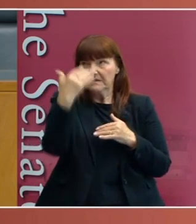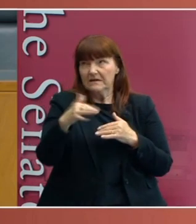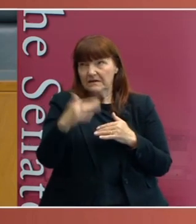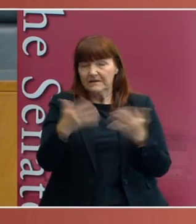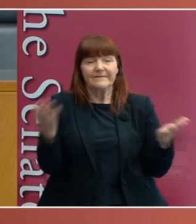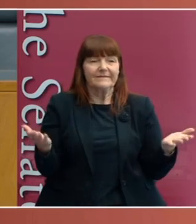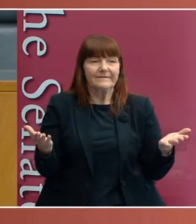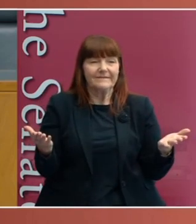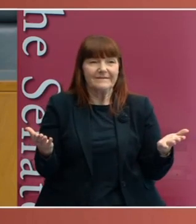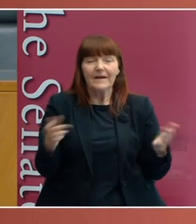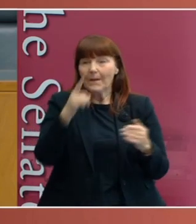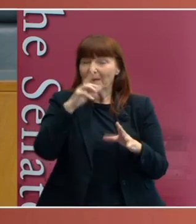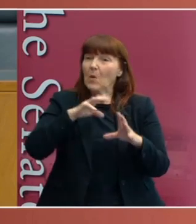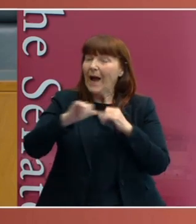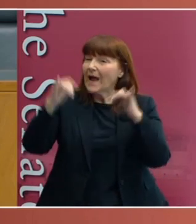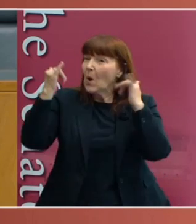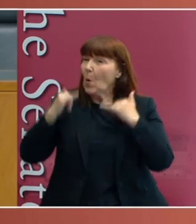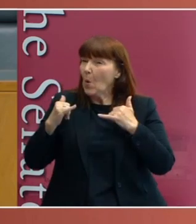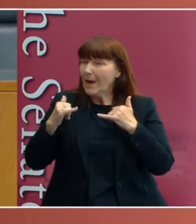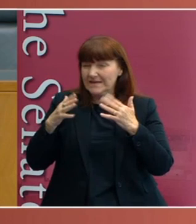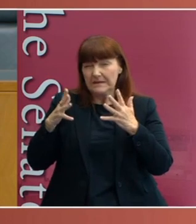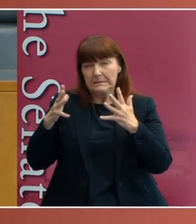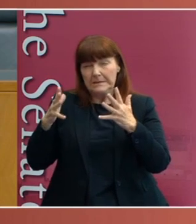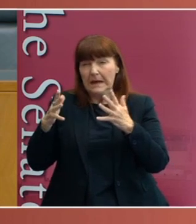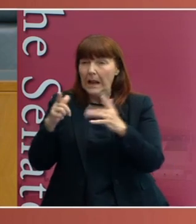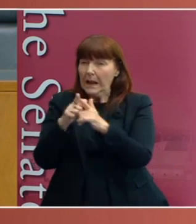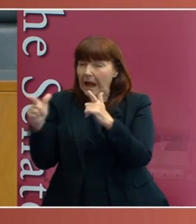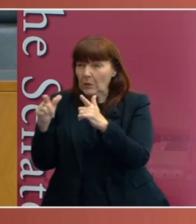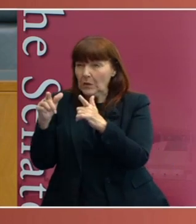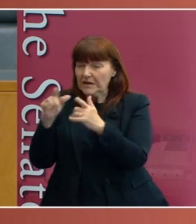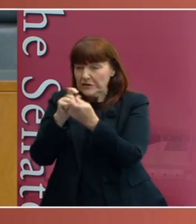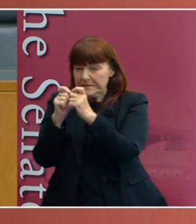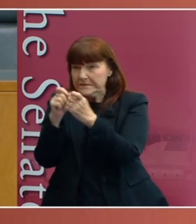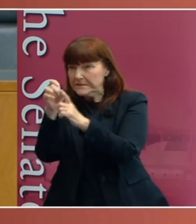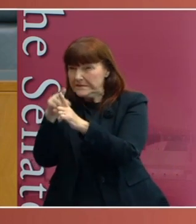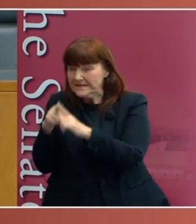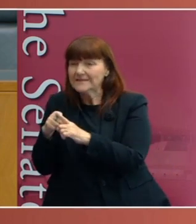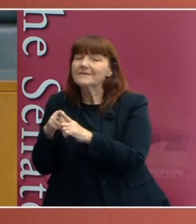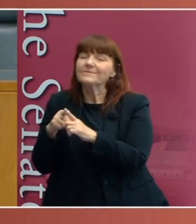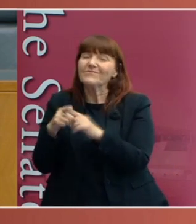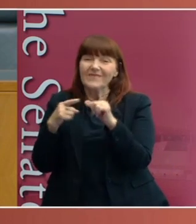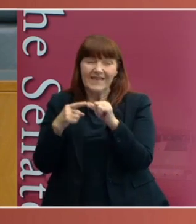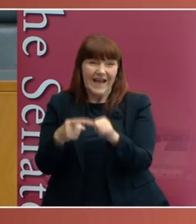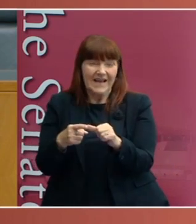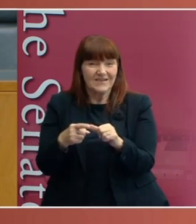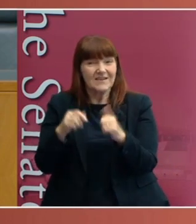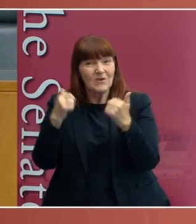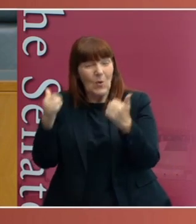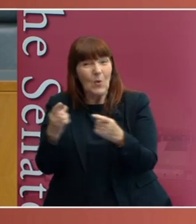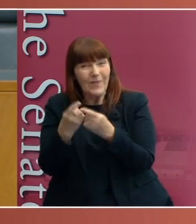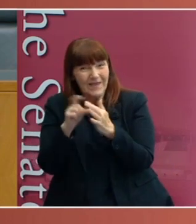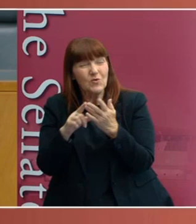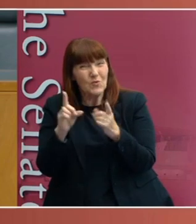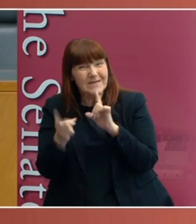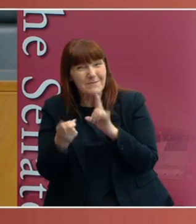So while people hate lawyers and their finickety language and being very precise, the answer is, it's a good thing to do